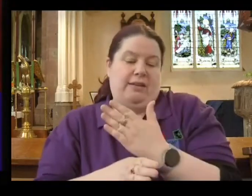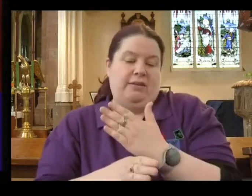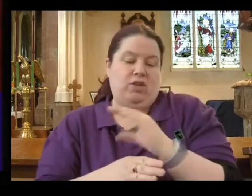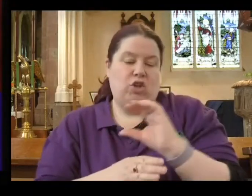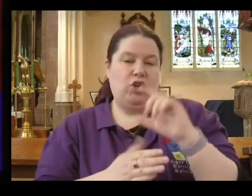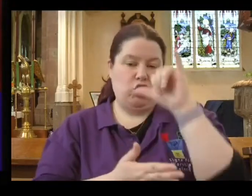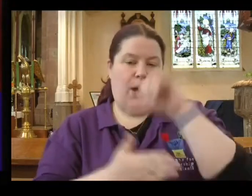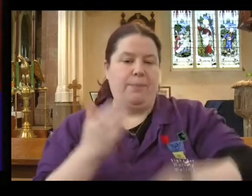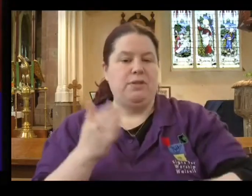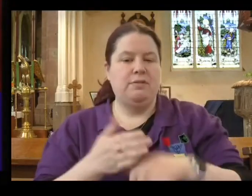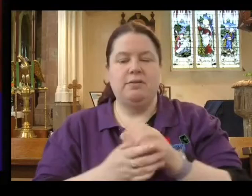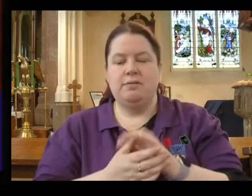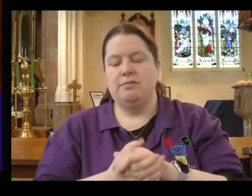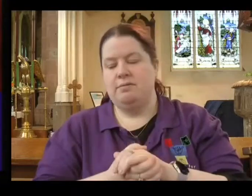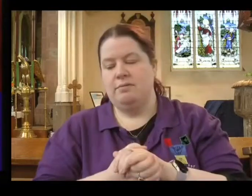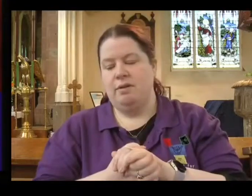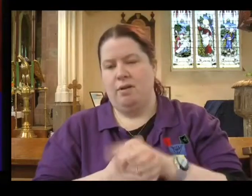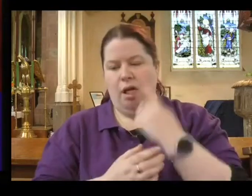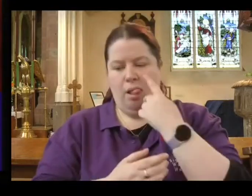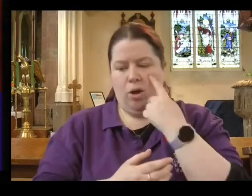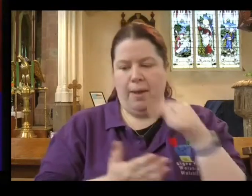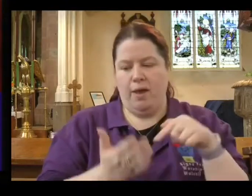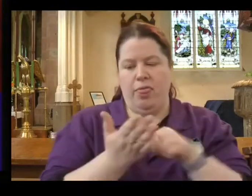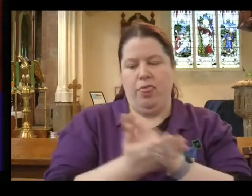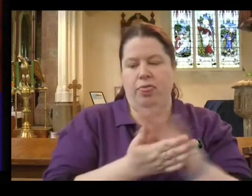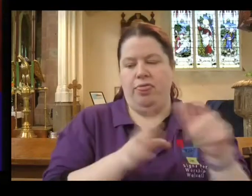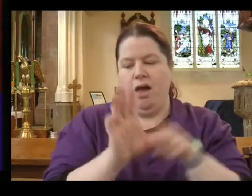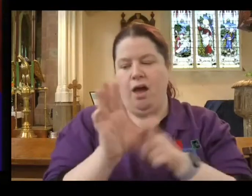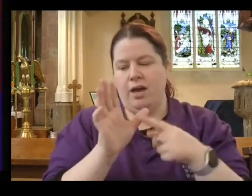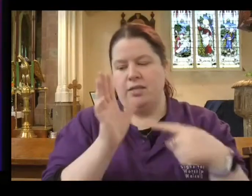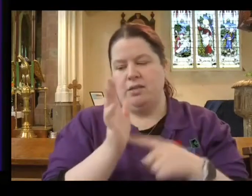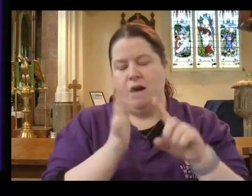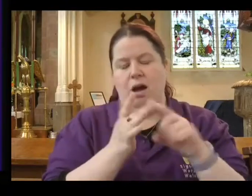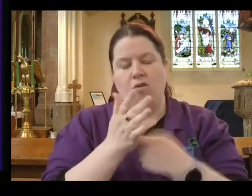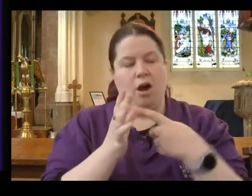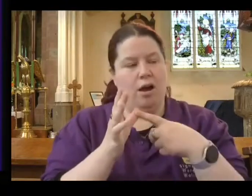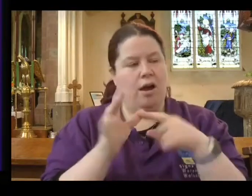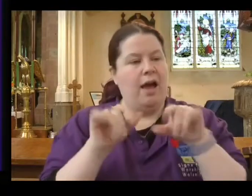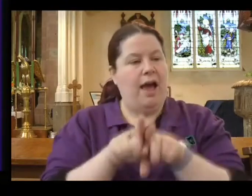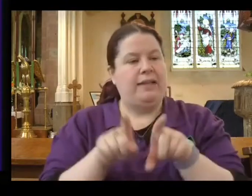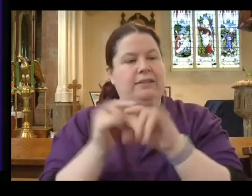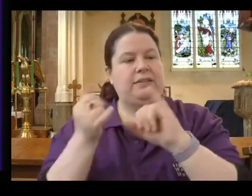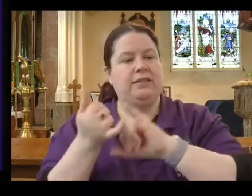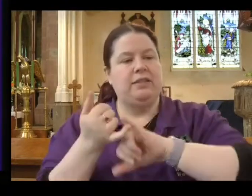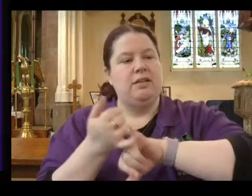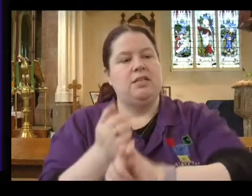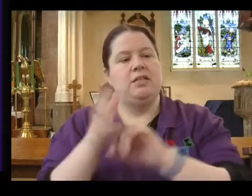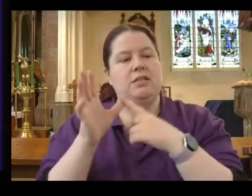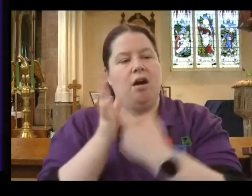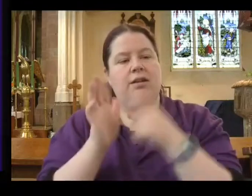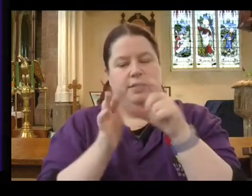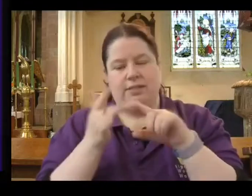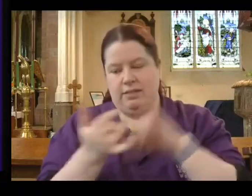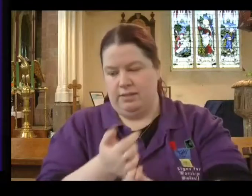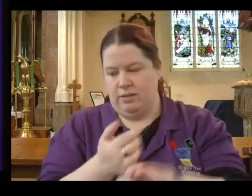looking at the letters specifically to Thyatira and Sardis. And if you look at the map of the churches in Revelation that these letters are going